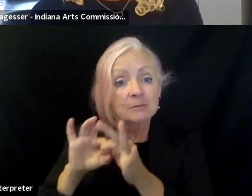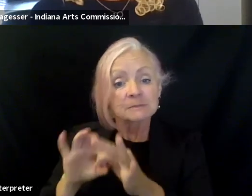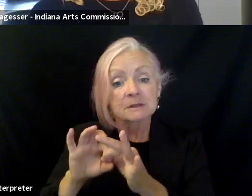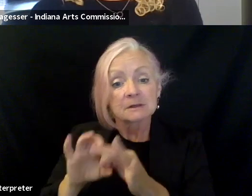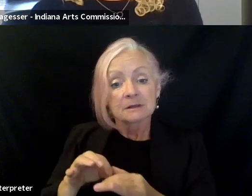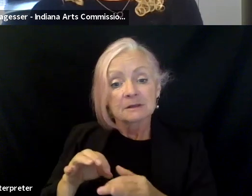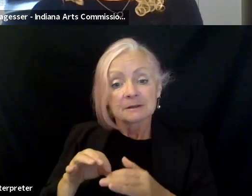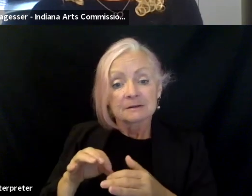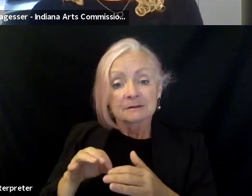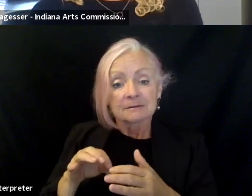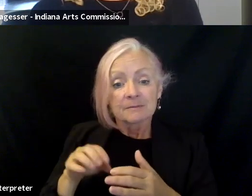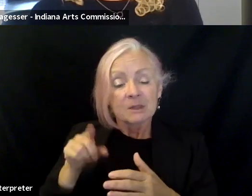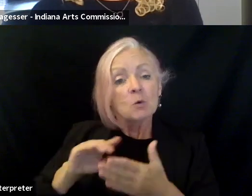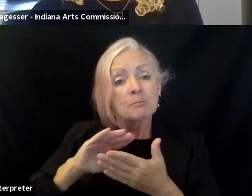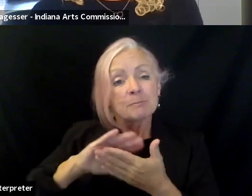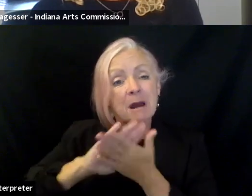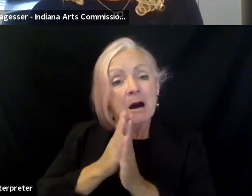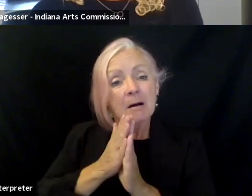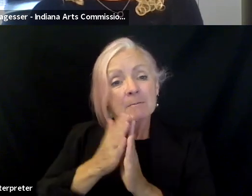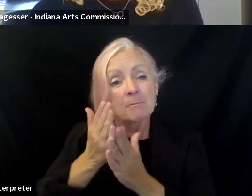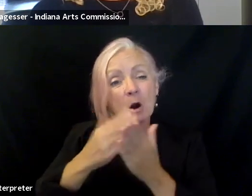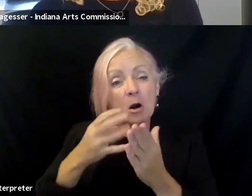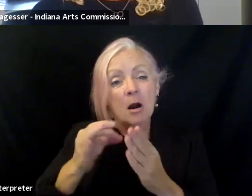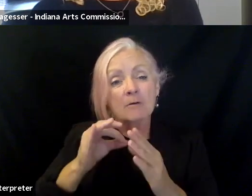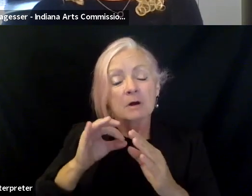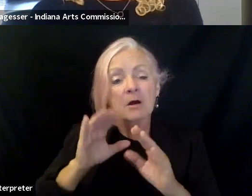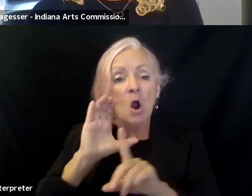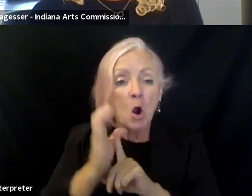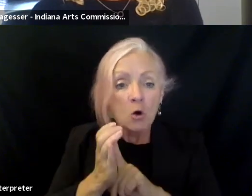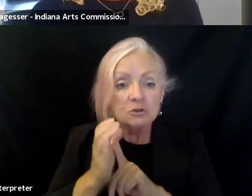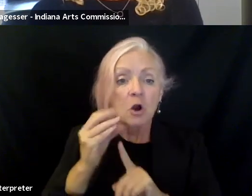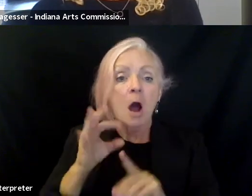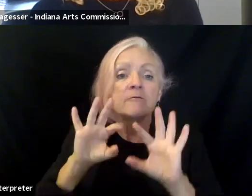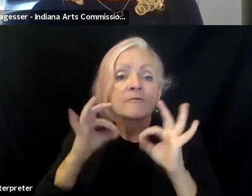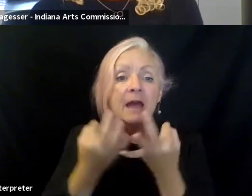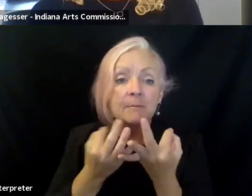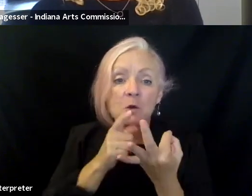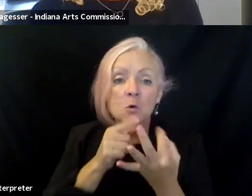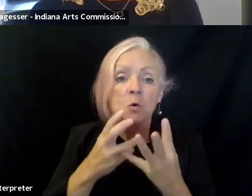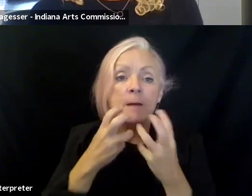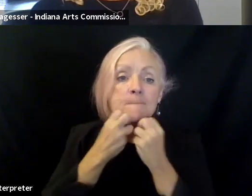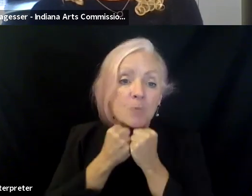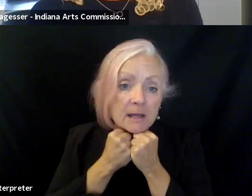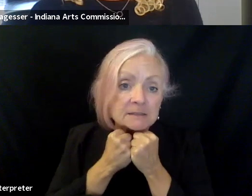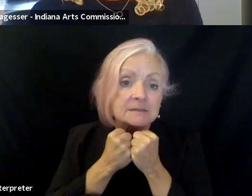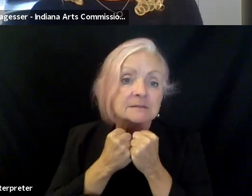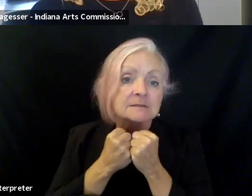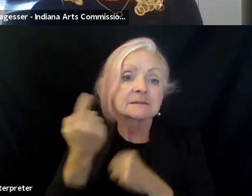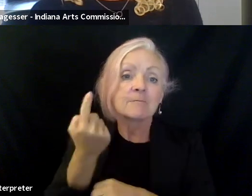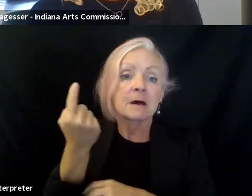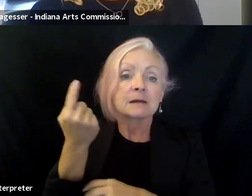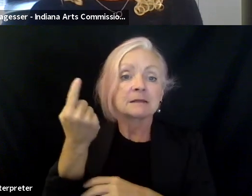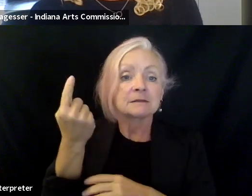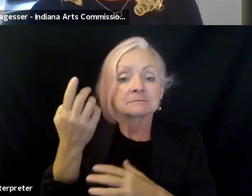a, a family, you know, a culture that embraces, um, someone that is really, uh, to,